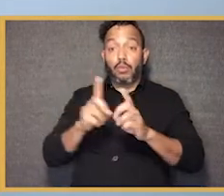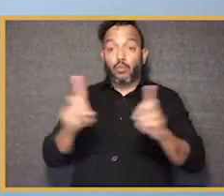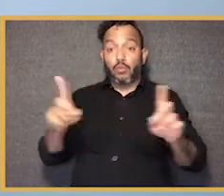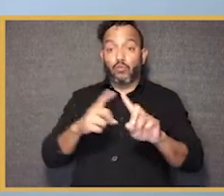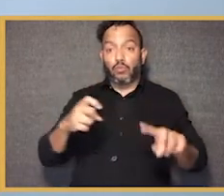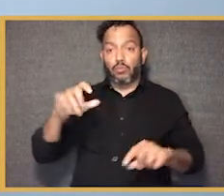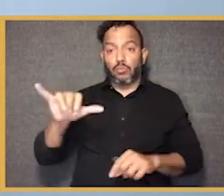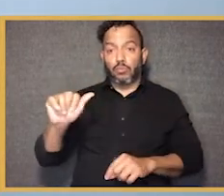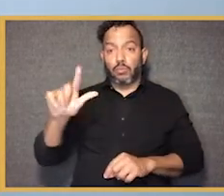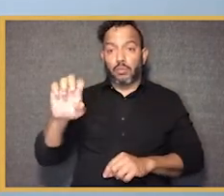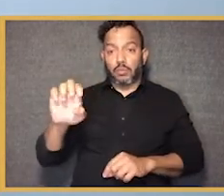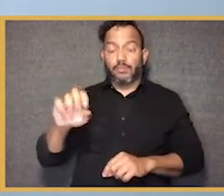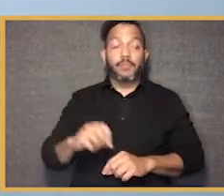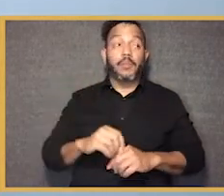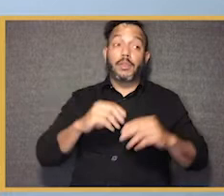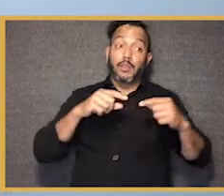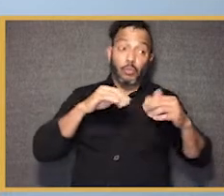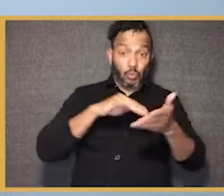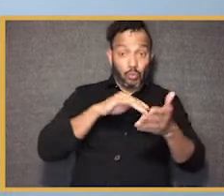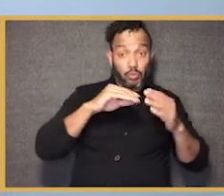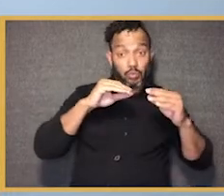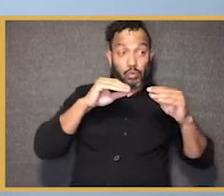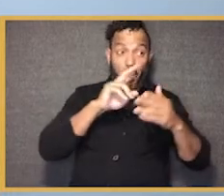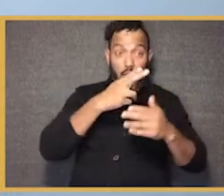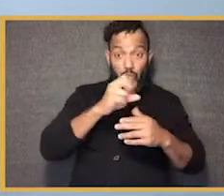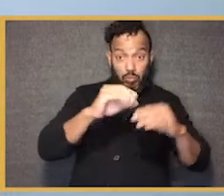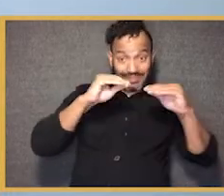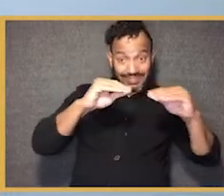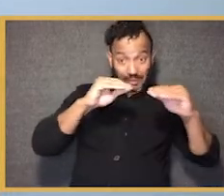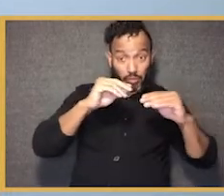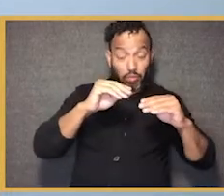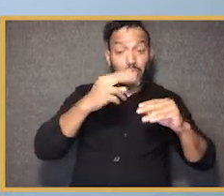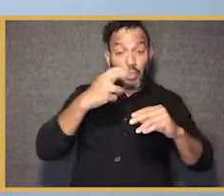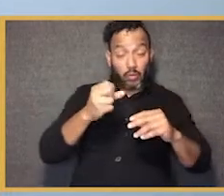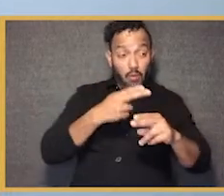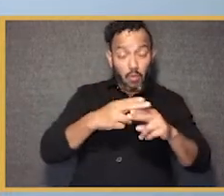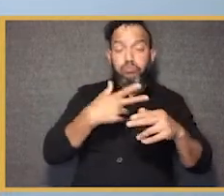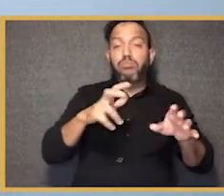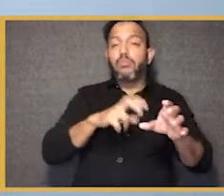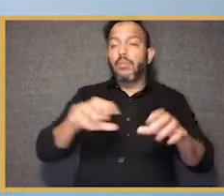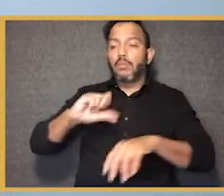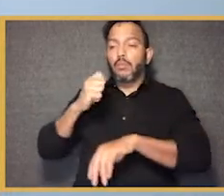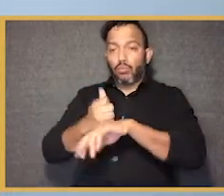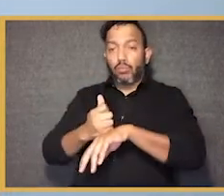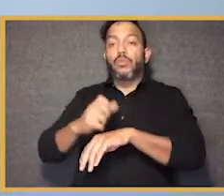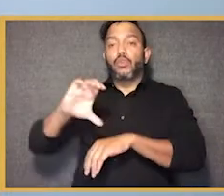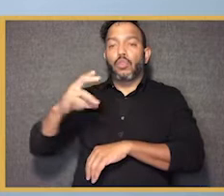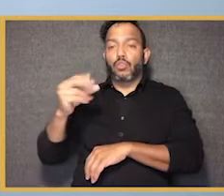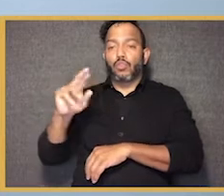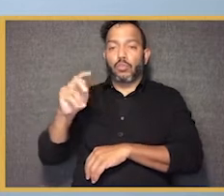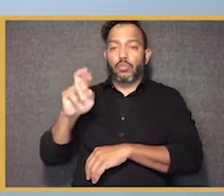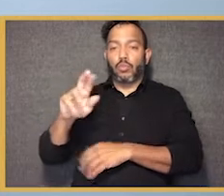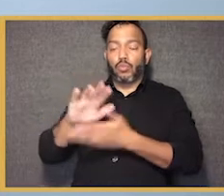After teaching high school social studies, he co-founded the Roxbury Preparatory Charter School, where students attain the